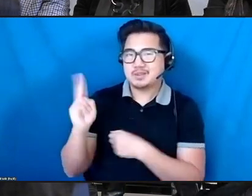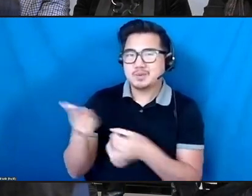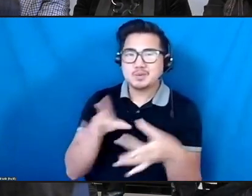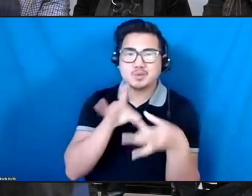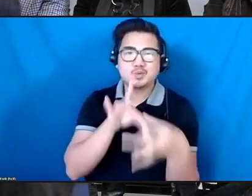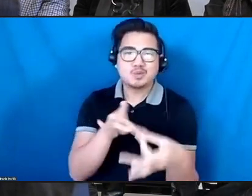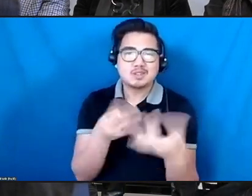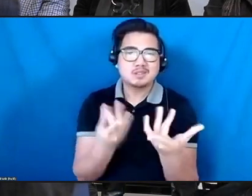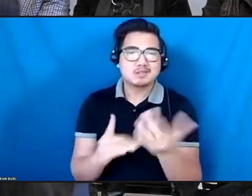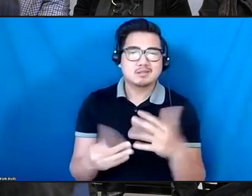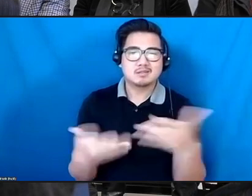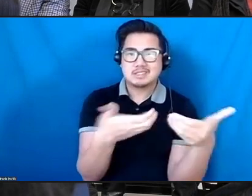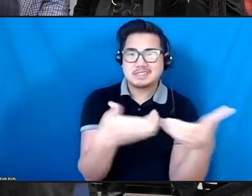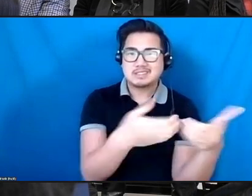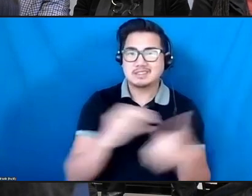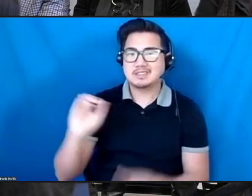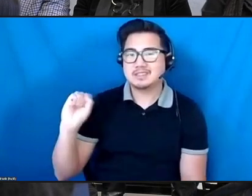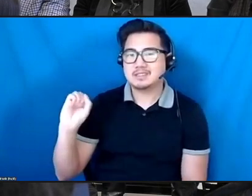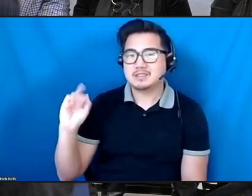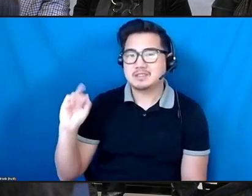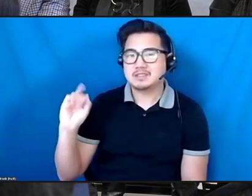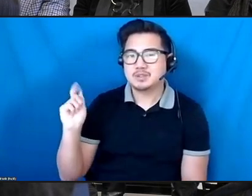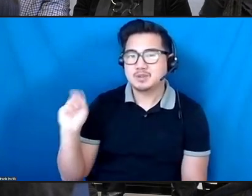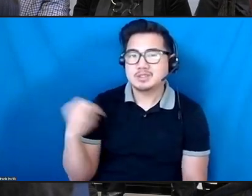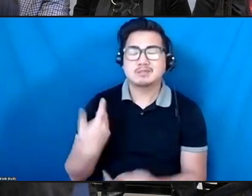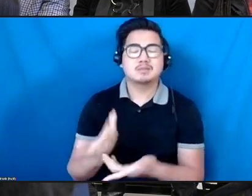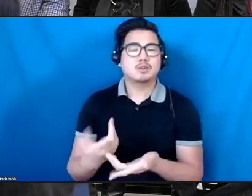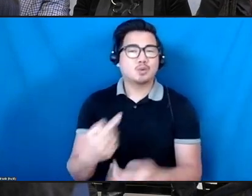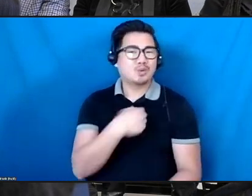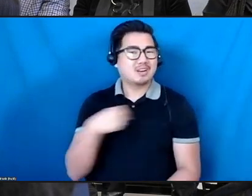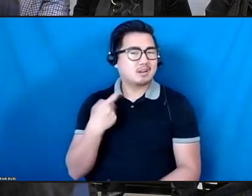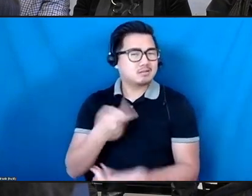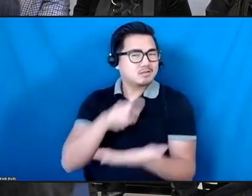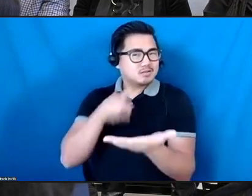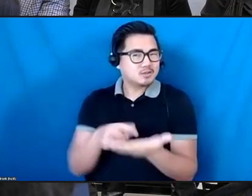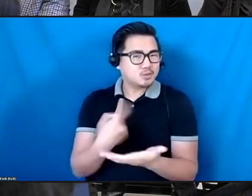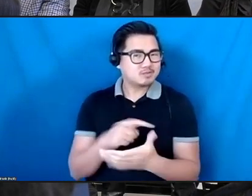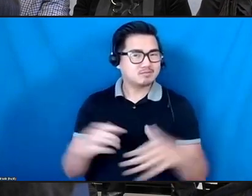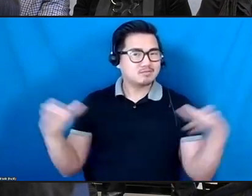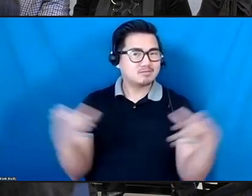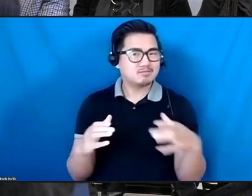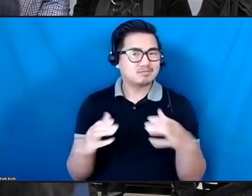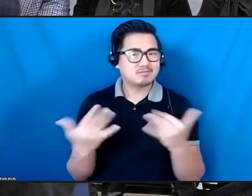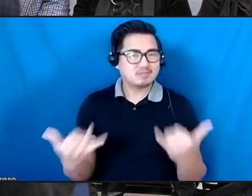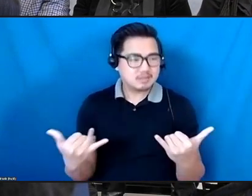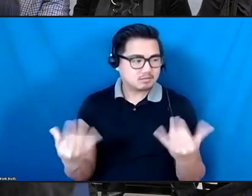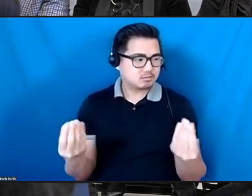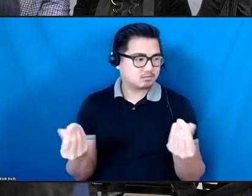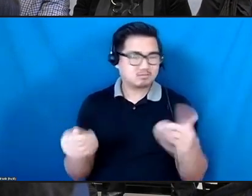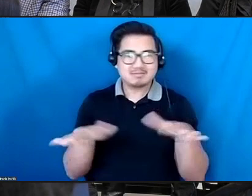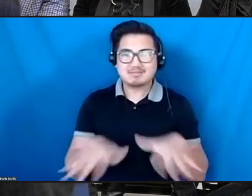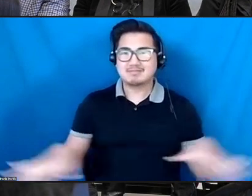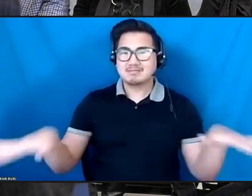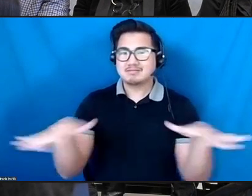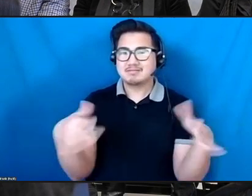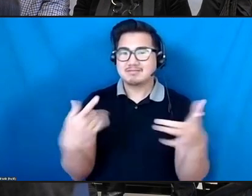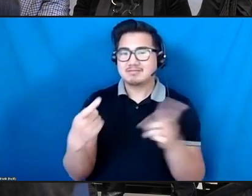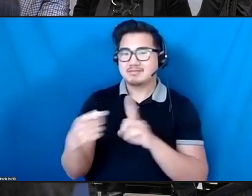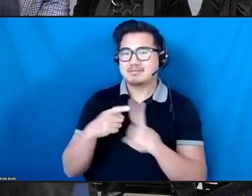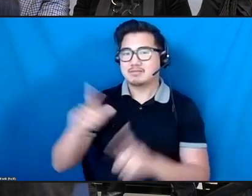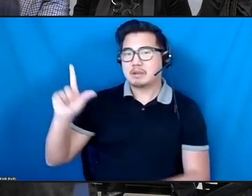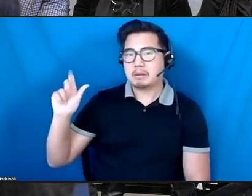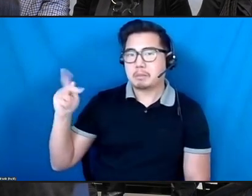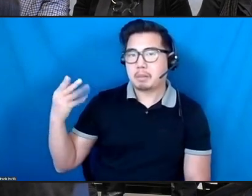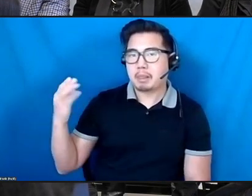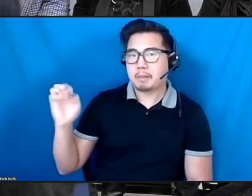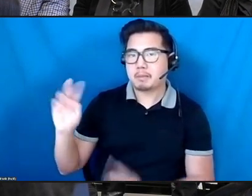part of this work, we must start by acknowledging that we are gathering today on the ancestral and unceded lands of the Lenape people.